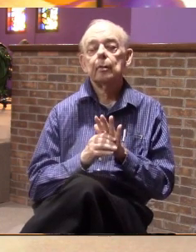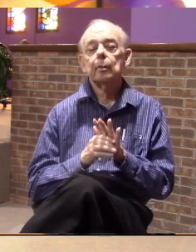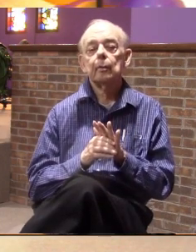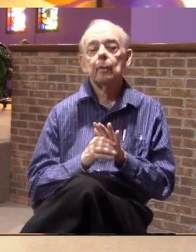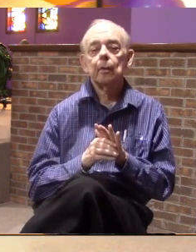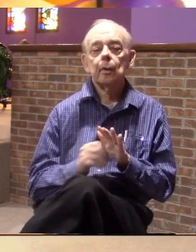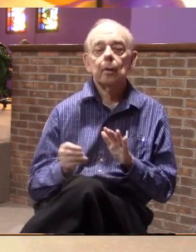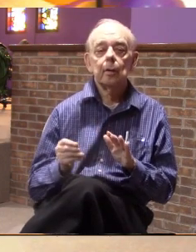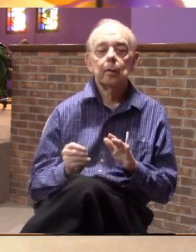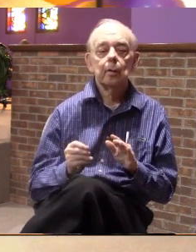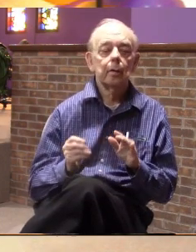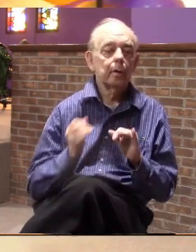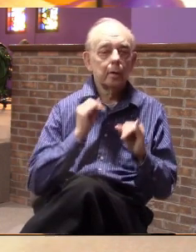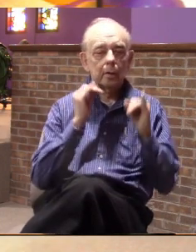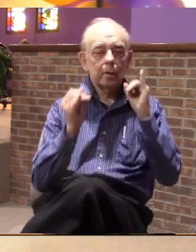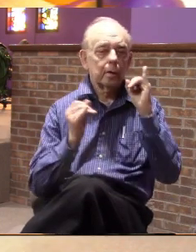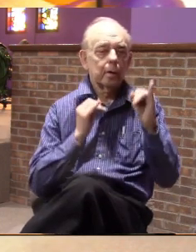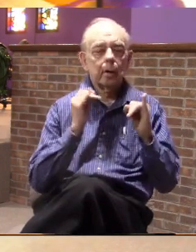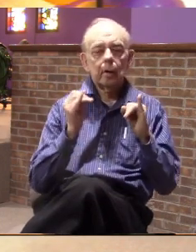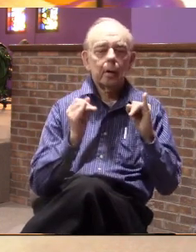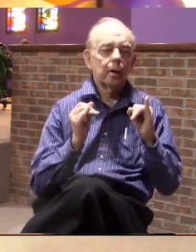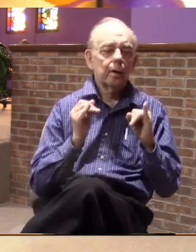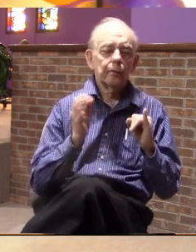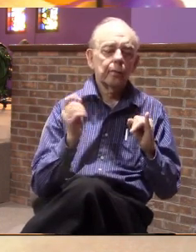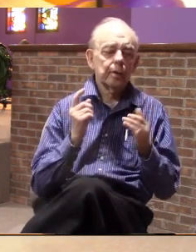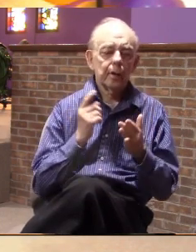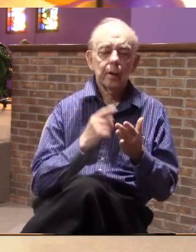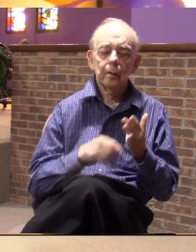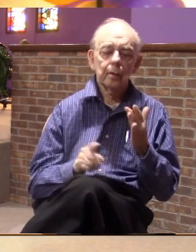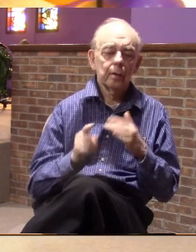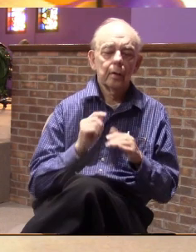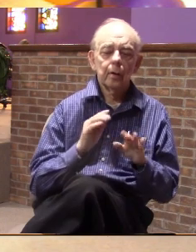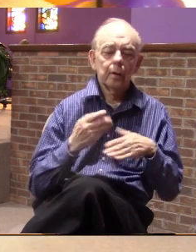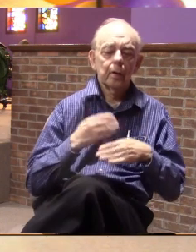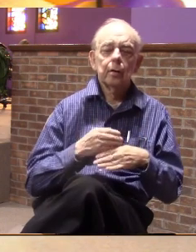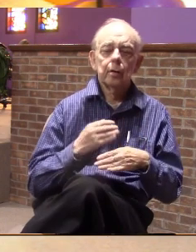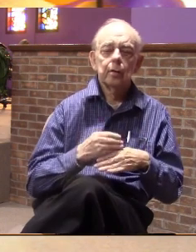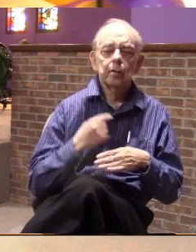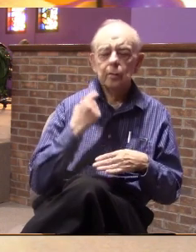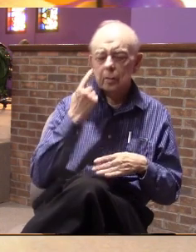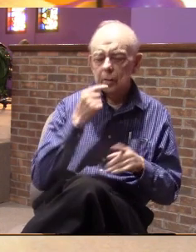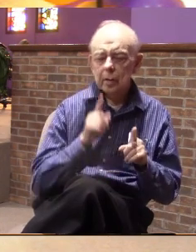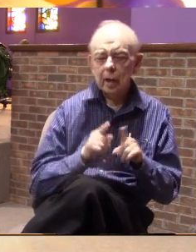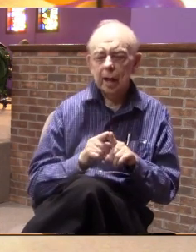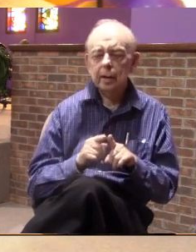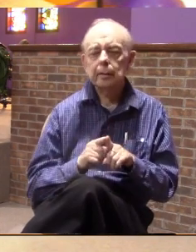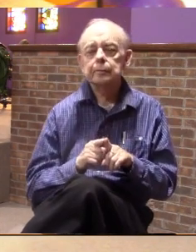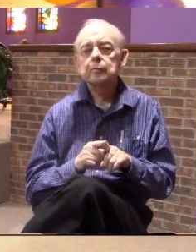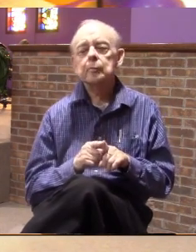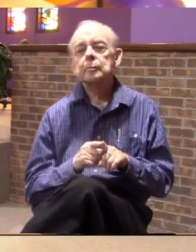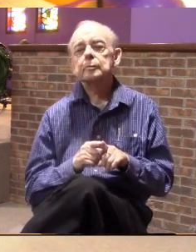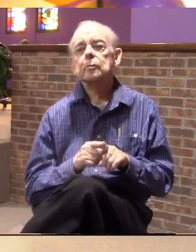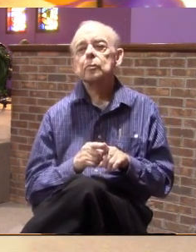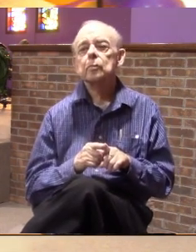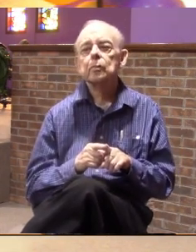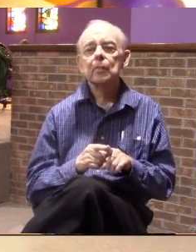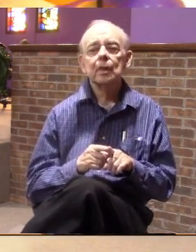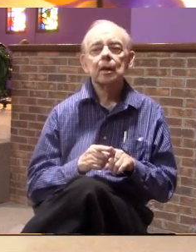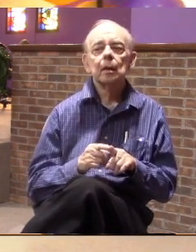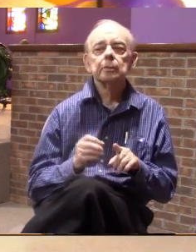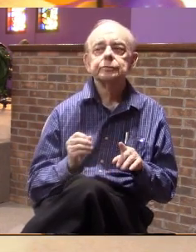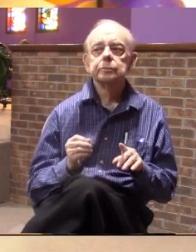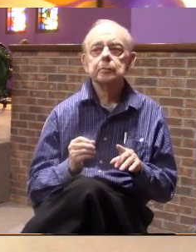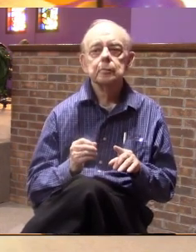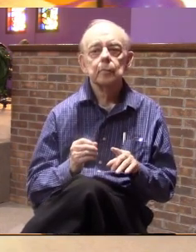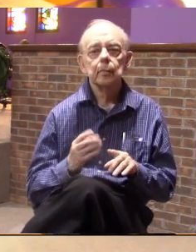and they imagined what they wanted this stained glass window to be okay and so